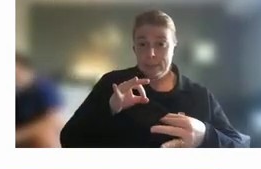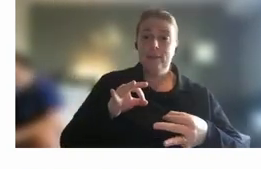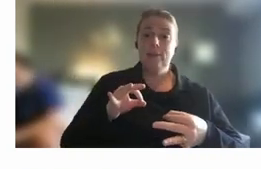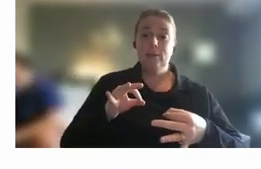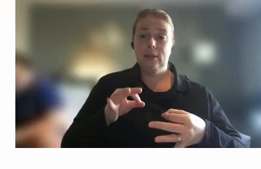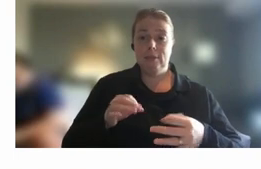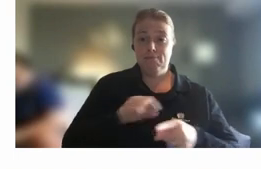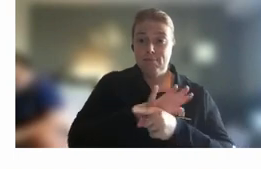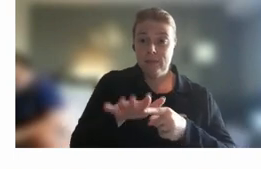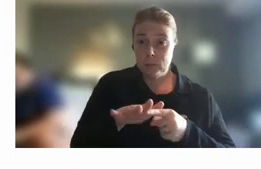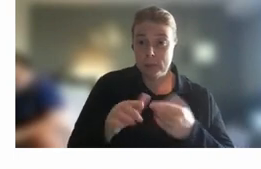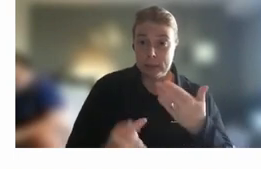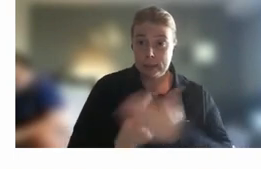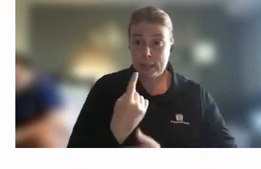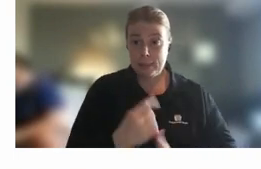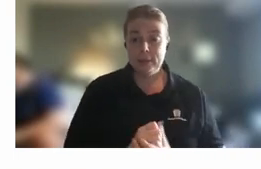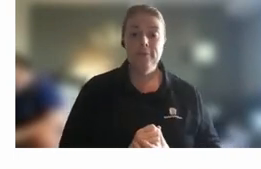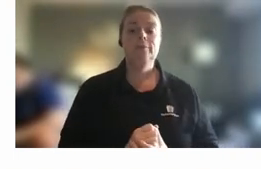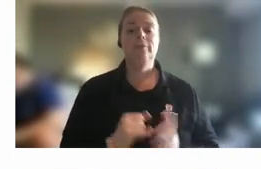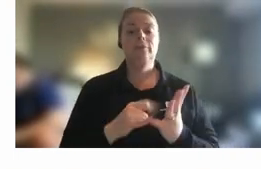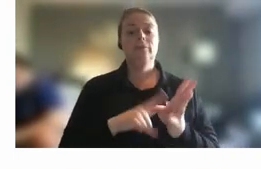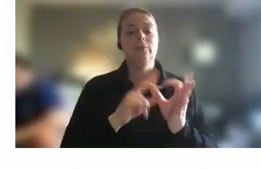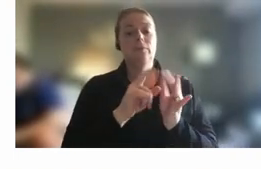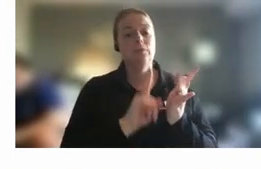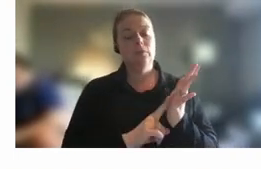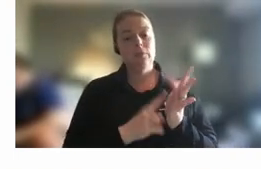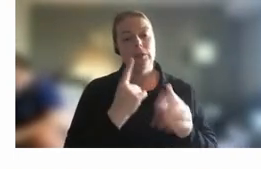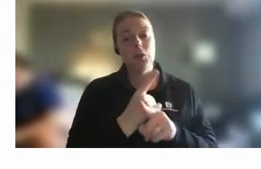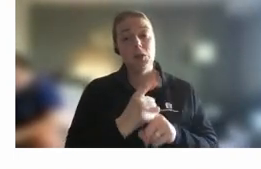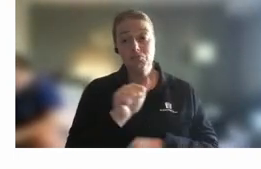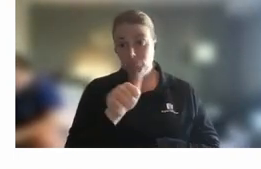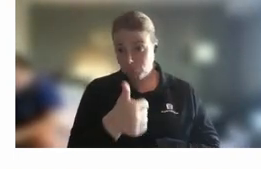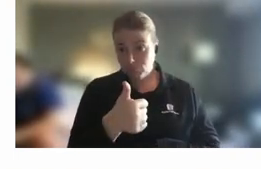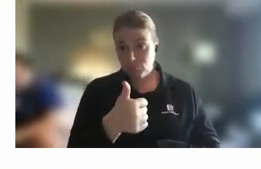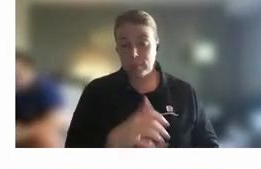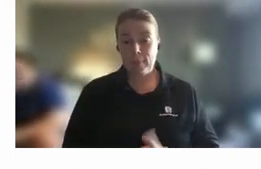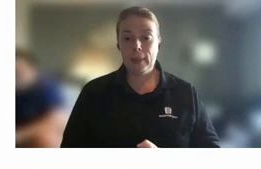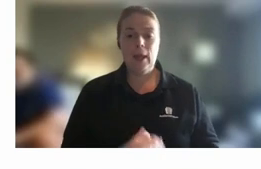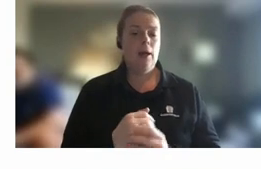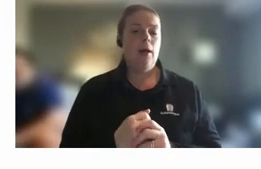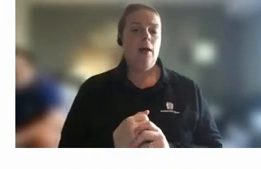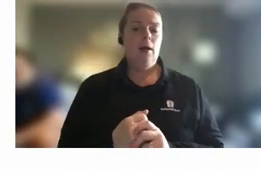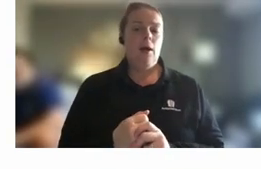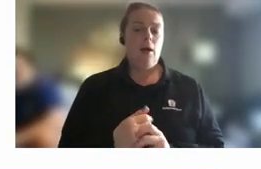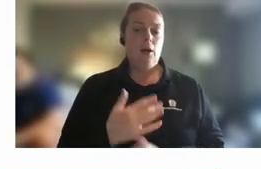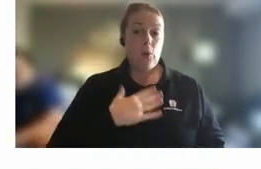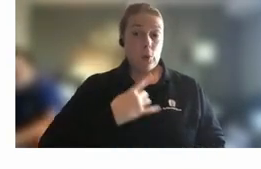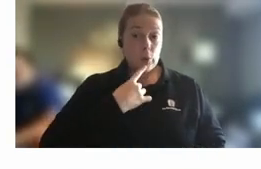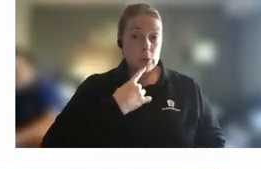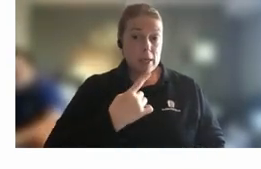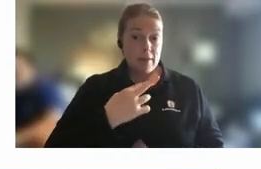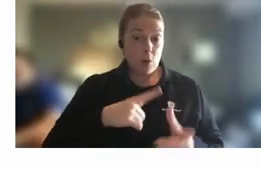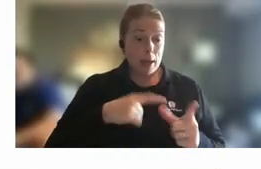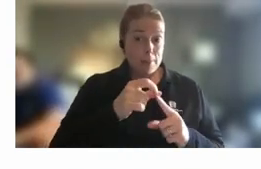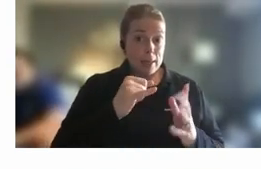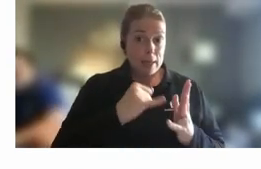yeah sure i'd be happy to to go there um just before i do i was just going to say in terms of the aps moving